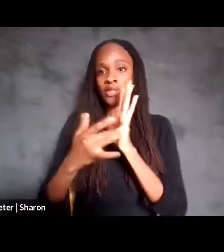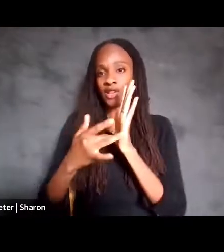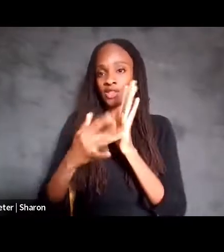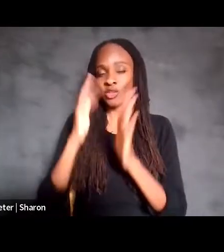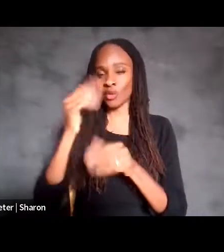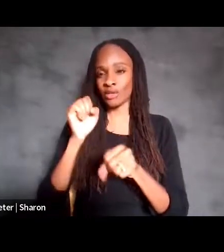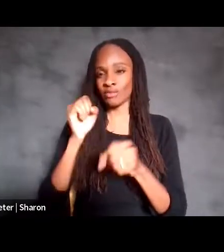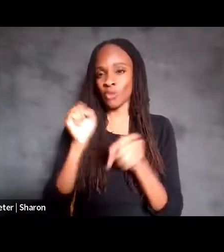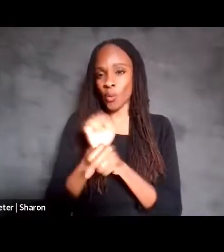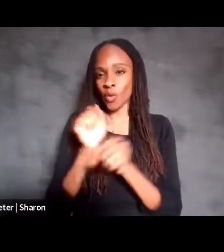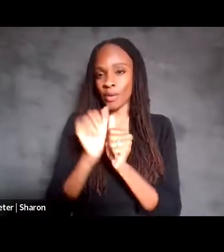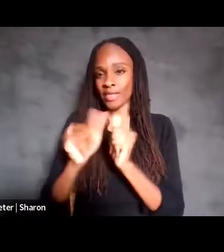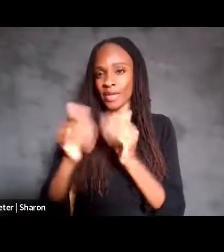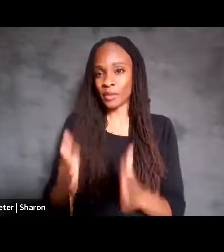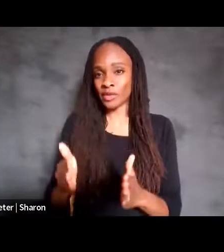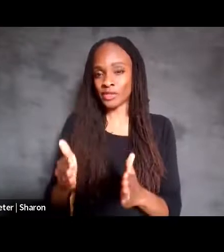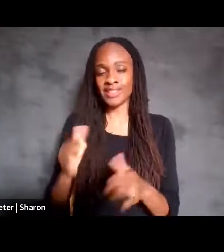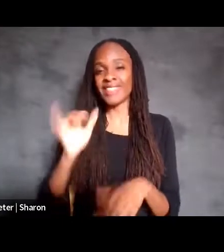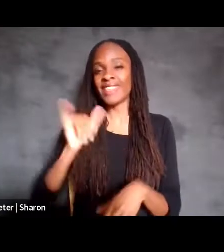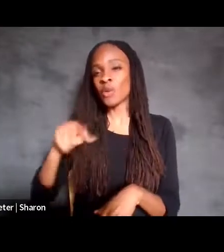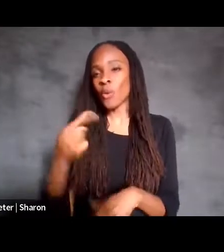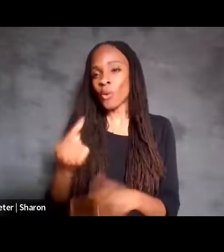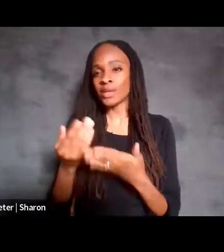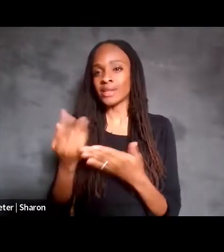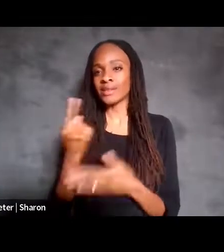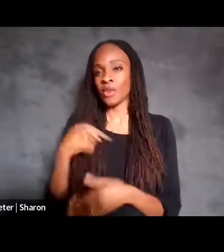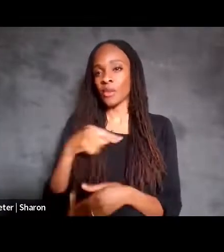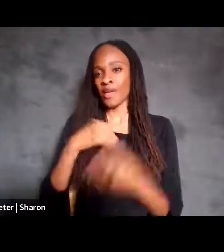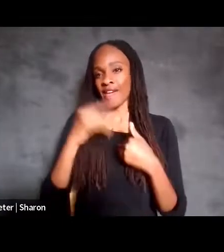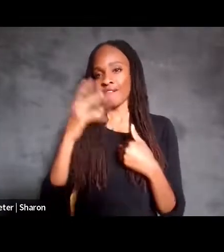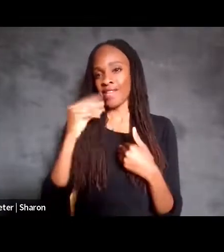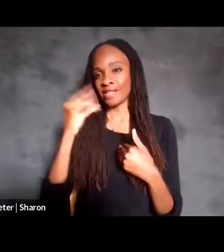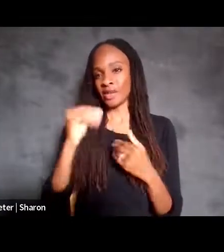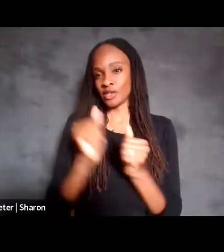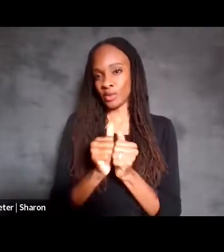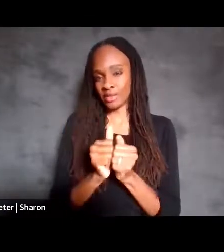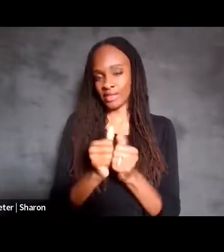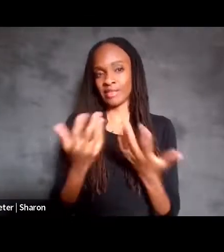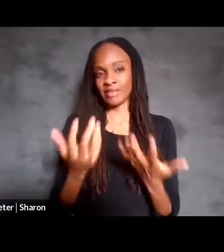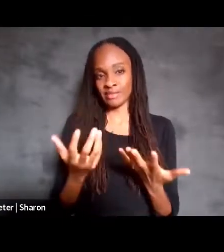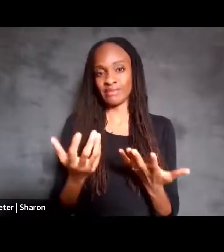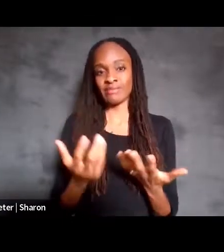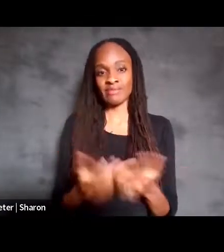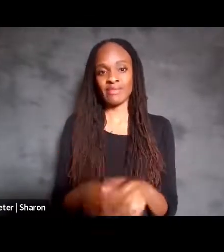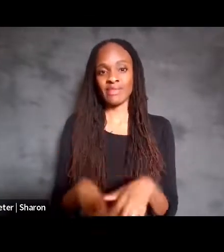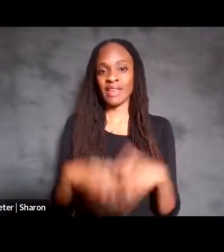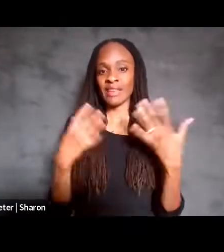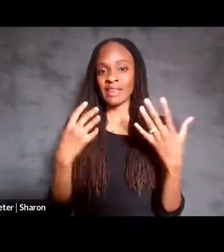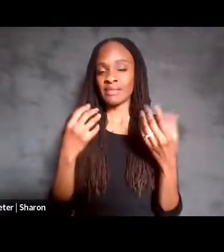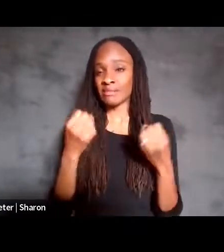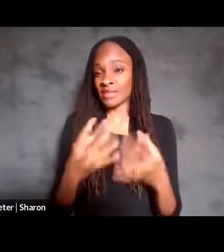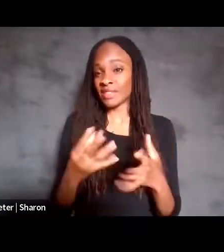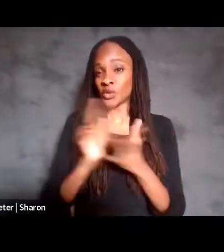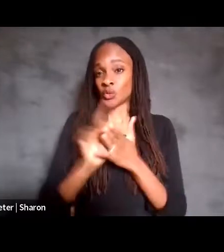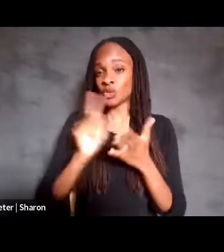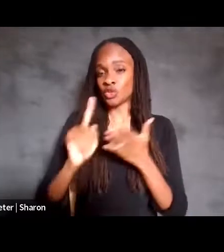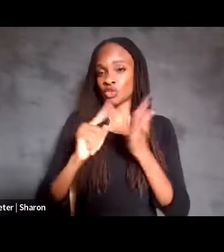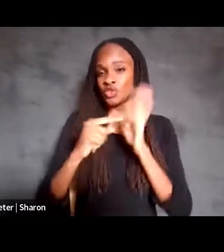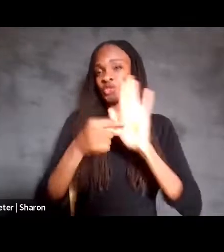that's what we have experience with. That's what a lot of existing research has supported is